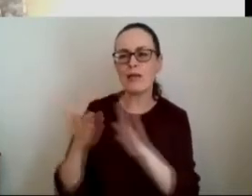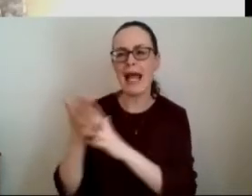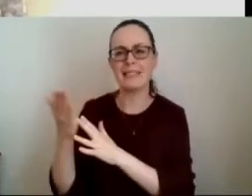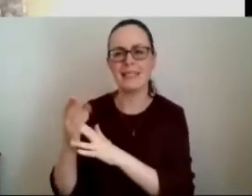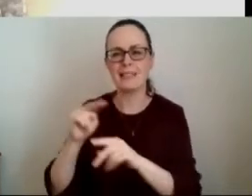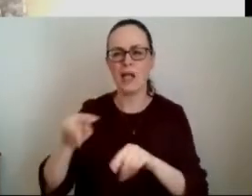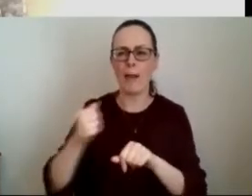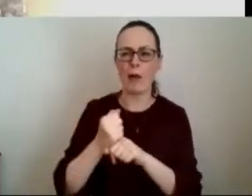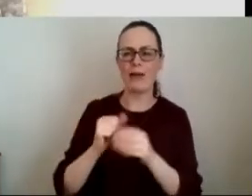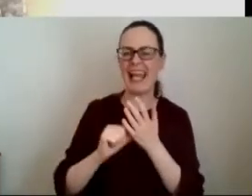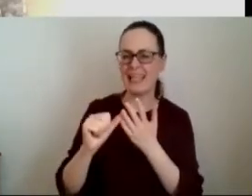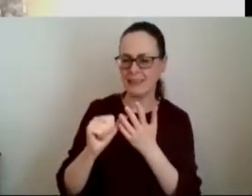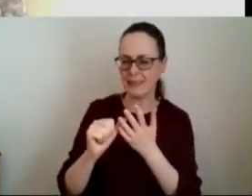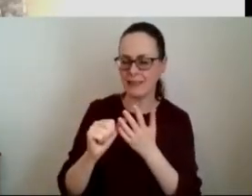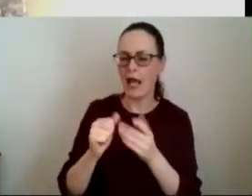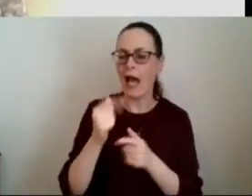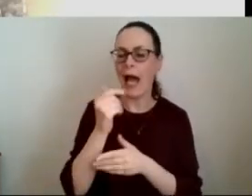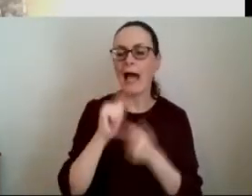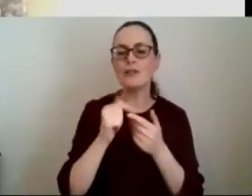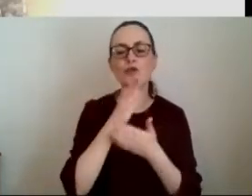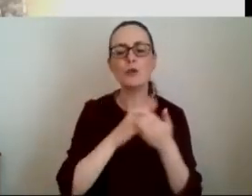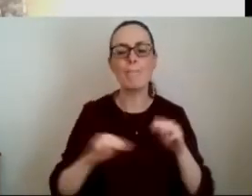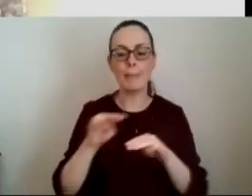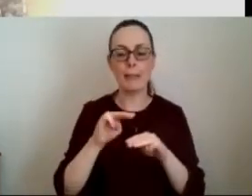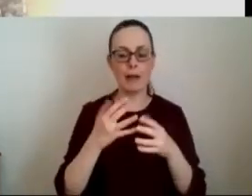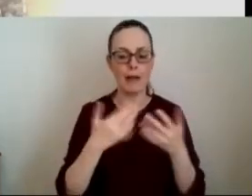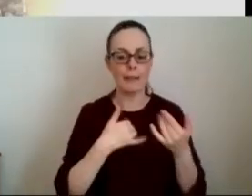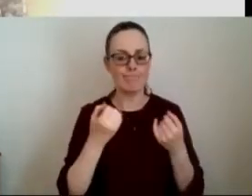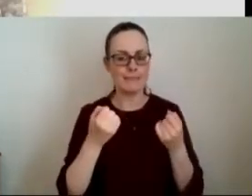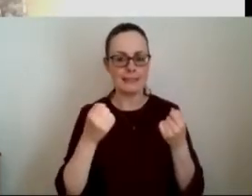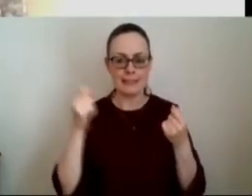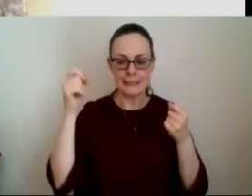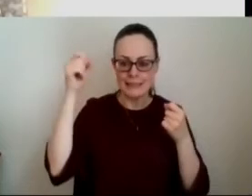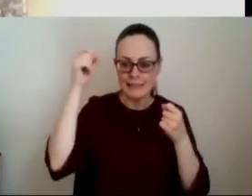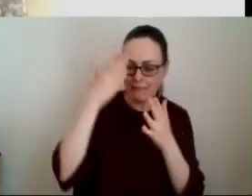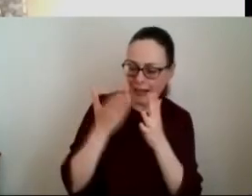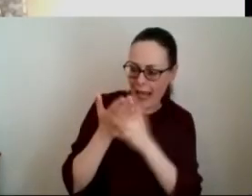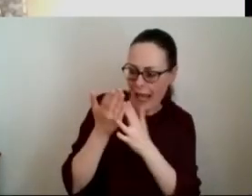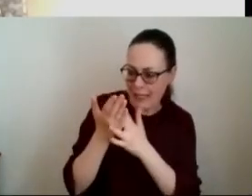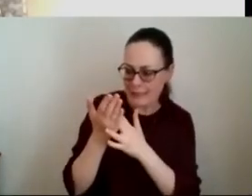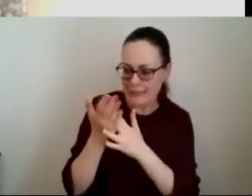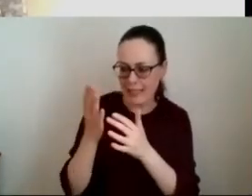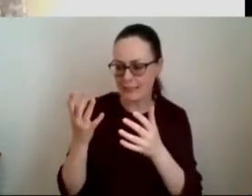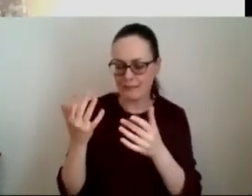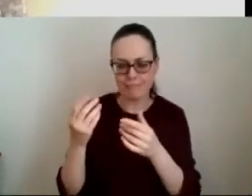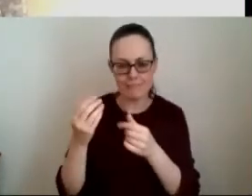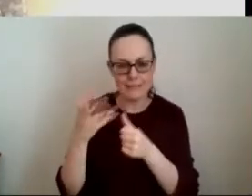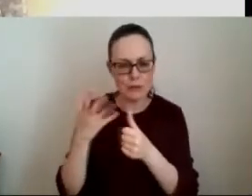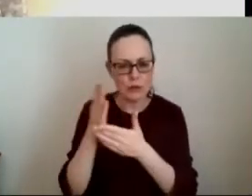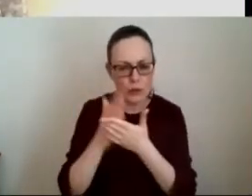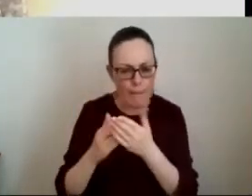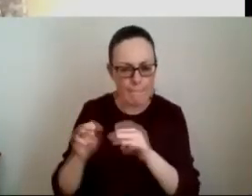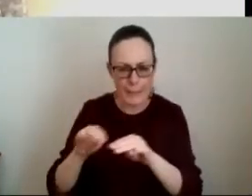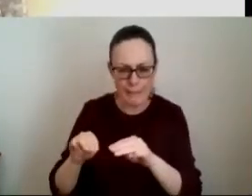and then where there were identified perhaps people then that were really difficult to reach to do particularly targeted pieces of work to try and inform